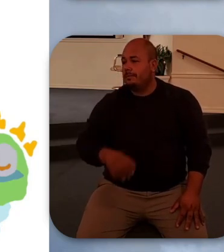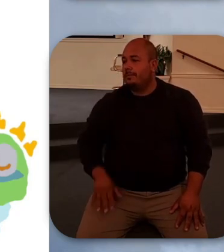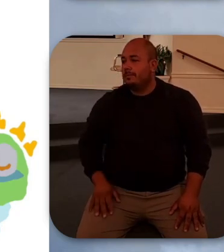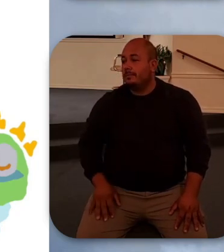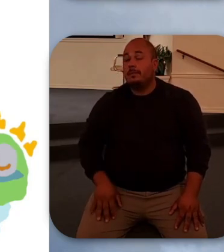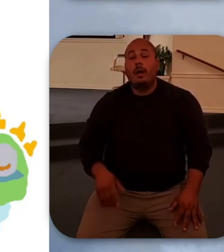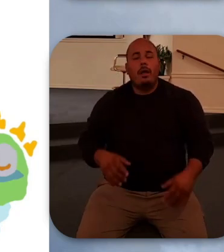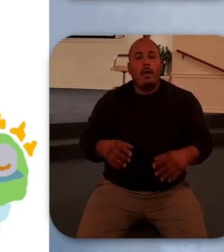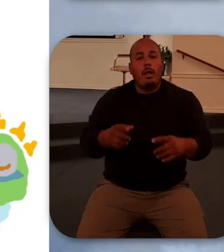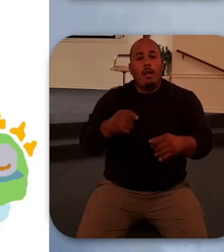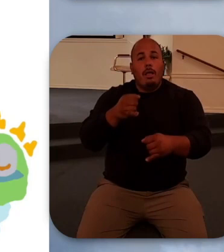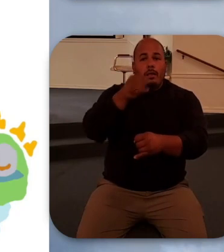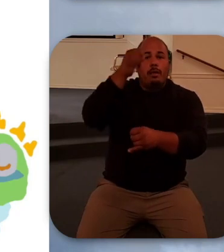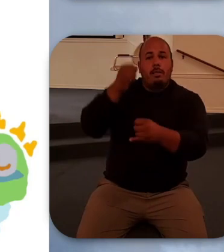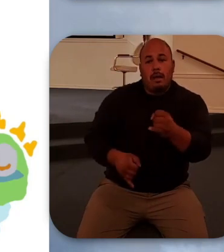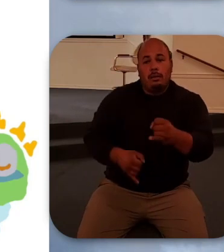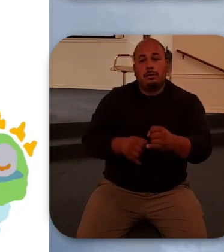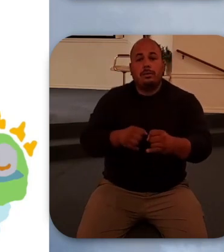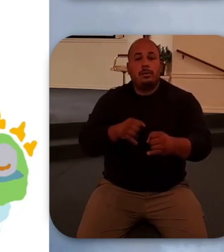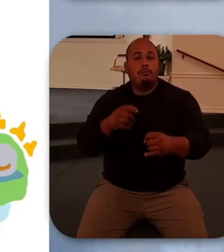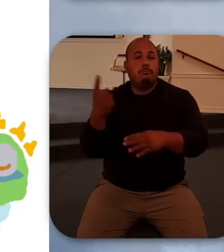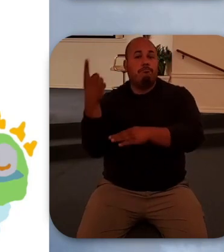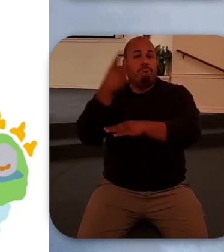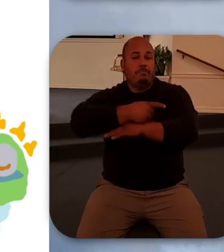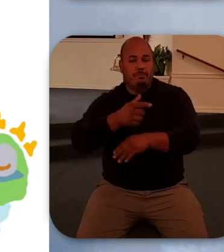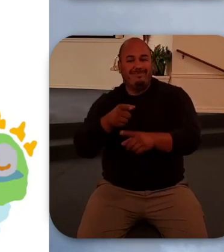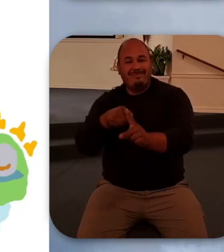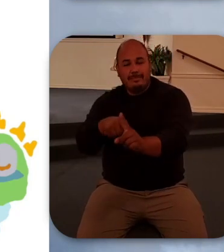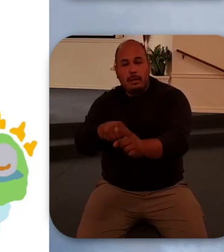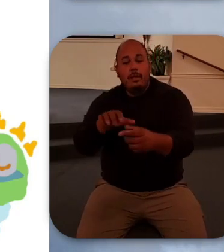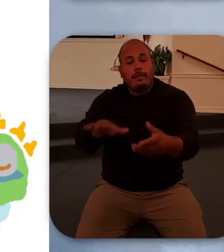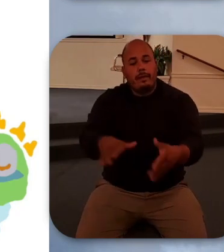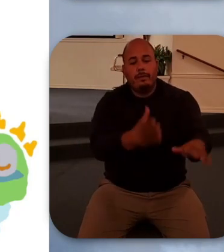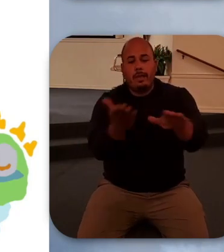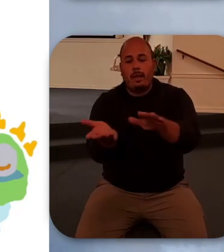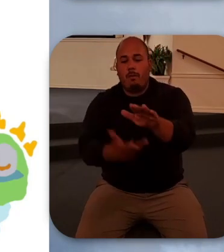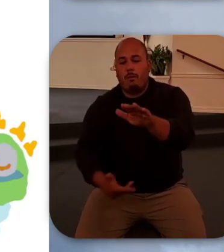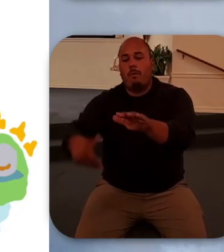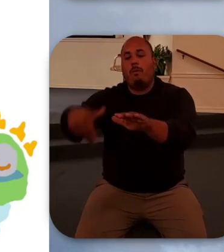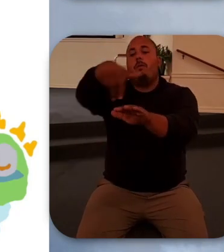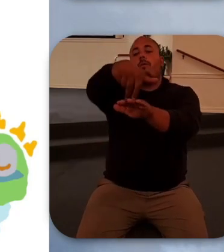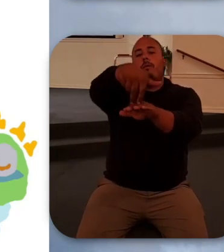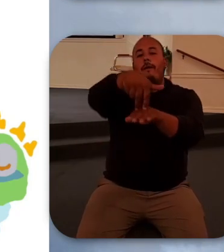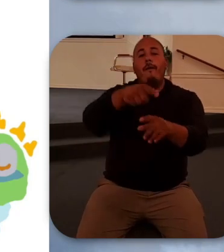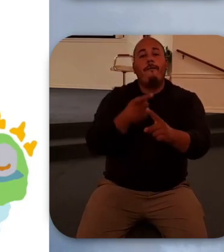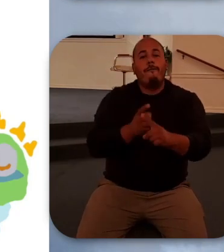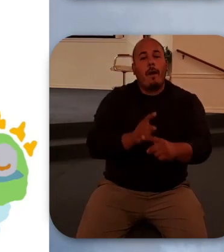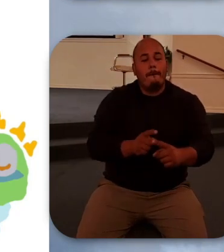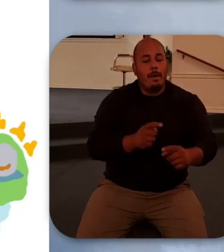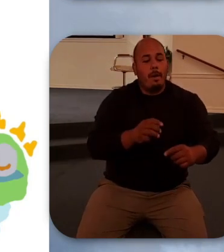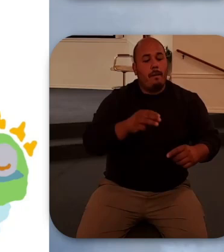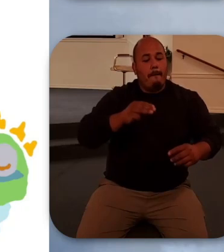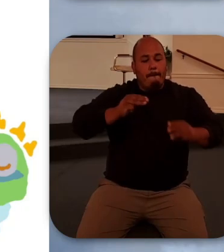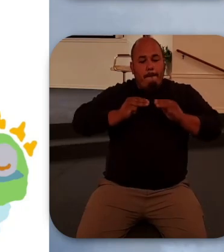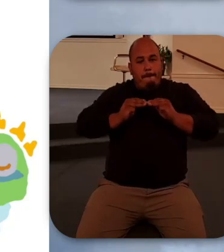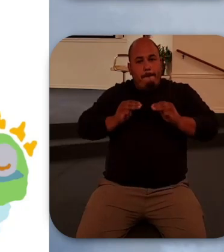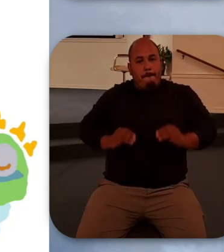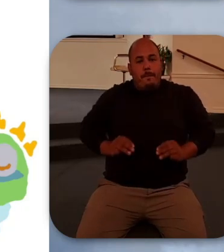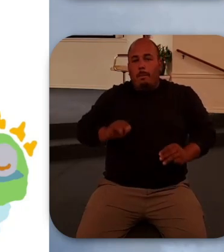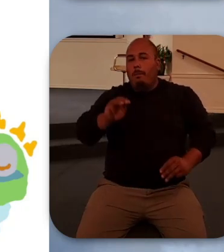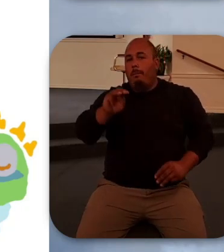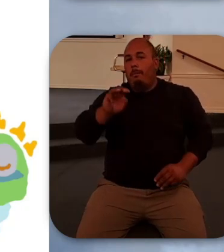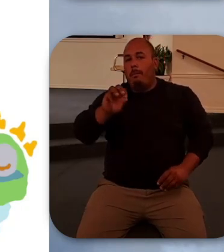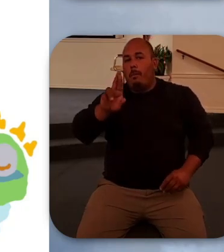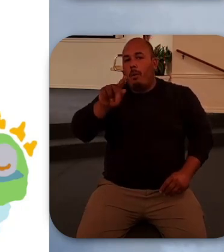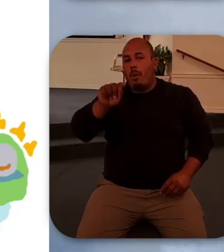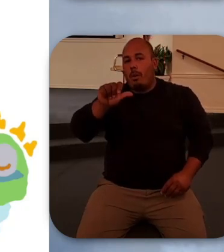last trumpet the dead will be raised imperishable and we will be changed from mortal to immortal given new